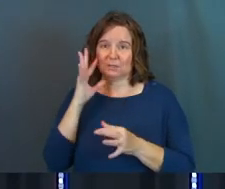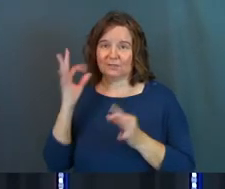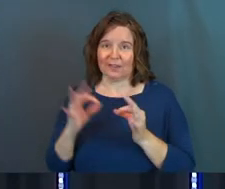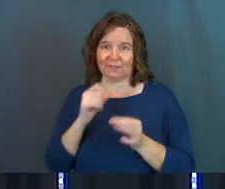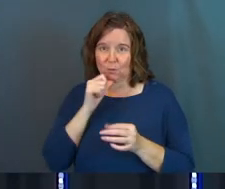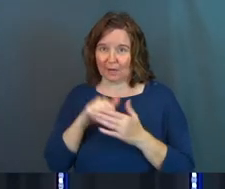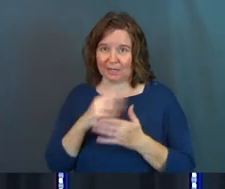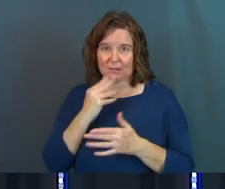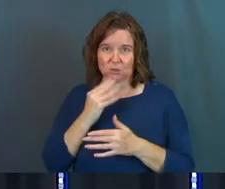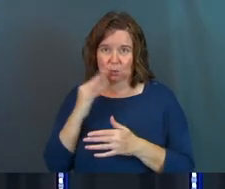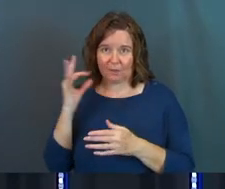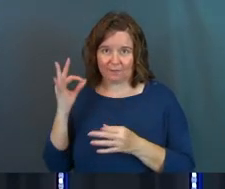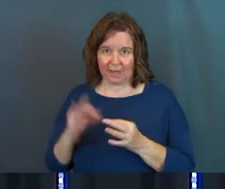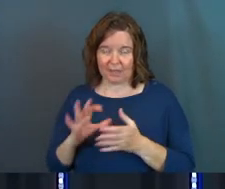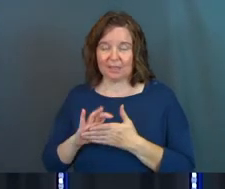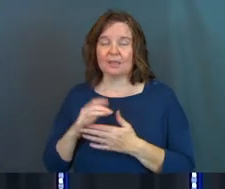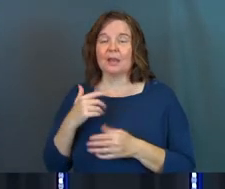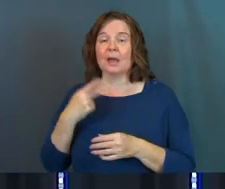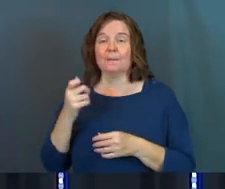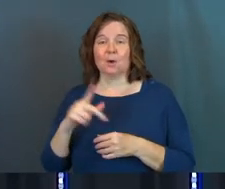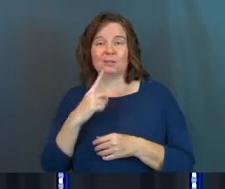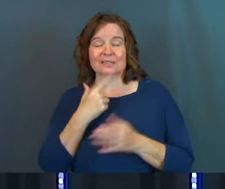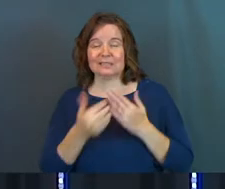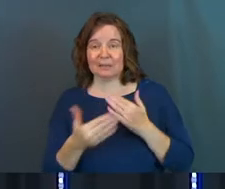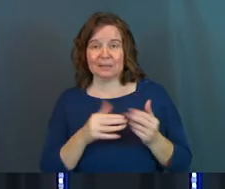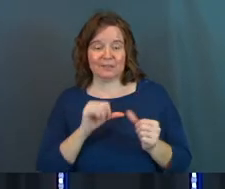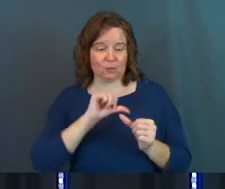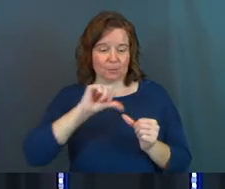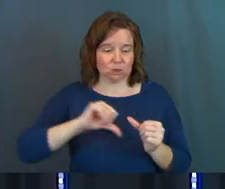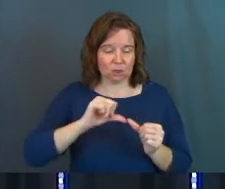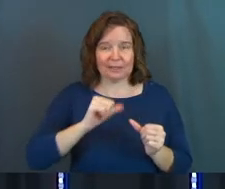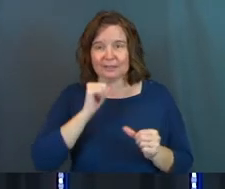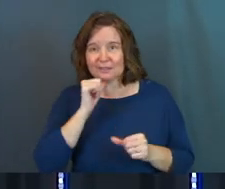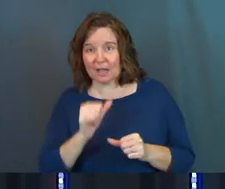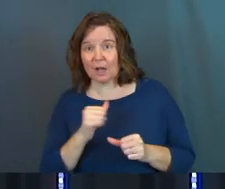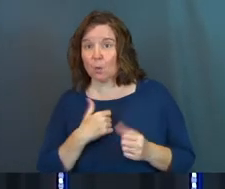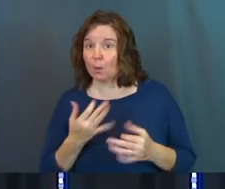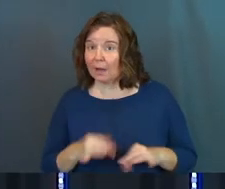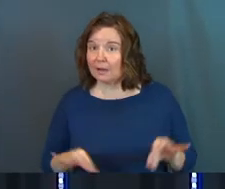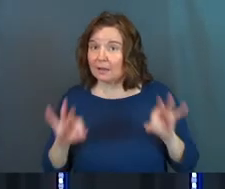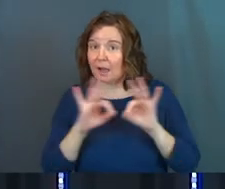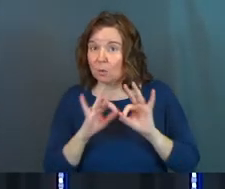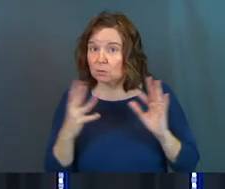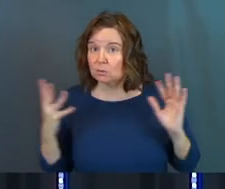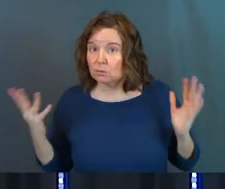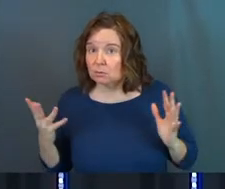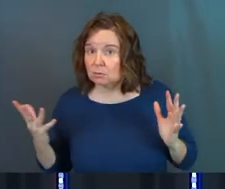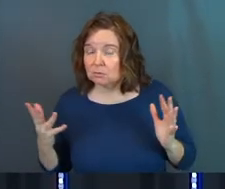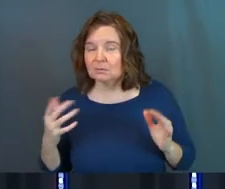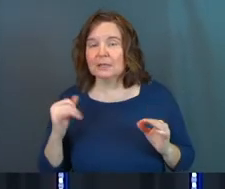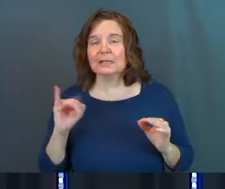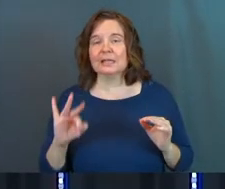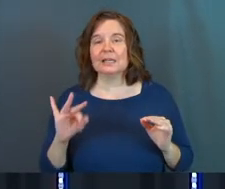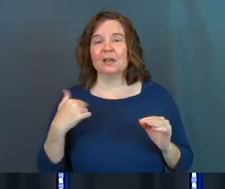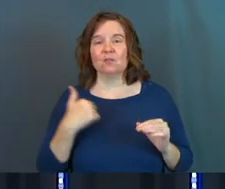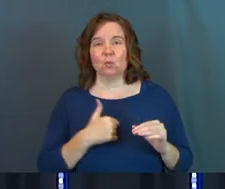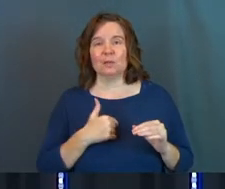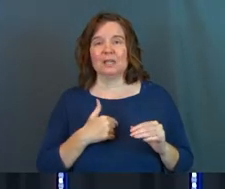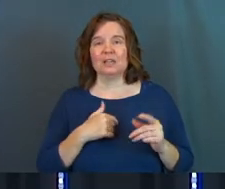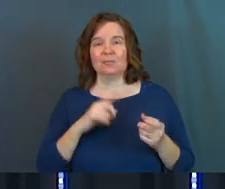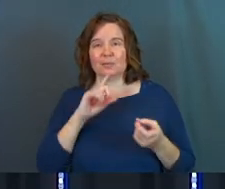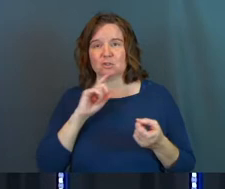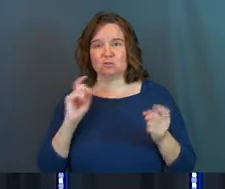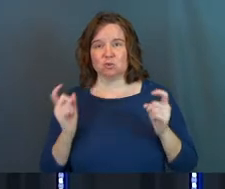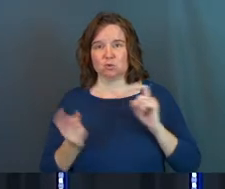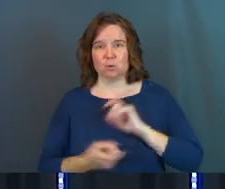if you were not in the Jewish faith. And Paul's saying here, doesn't matter whether you've been circumcised or not. What counts, what counts is whether we have been